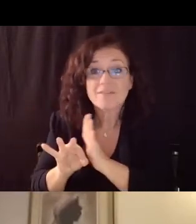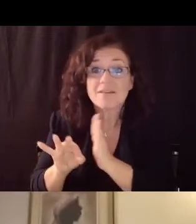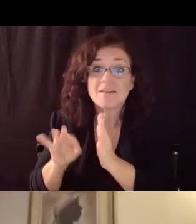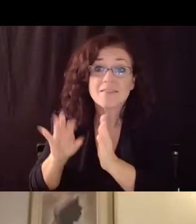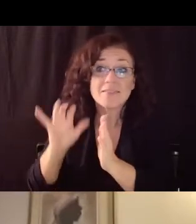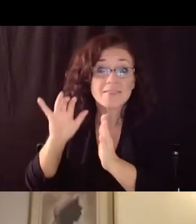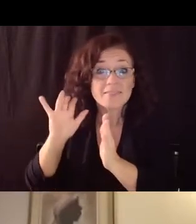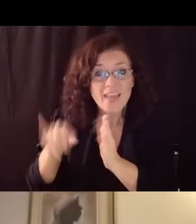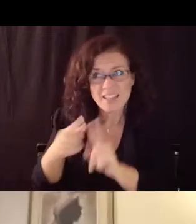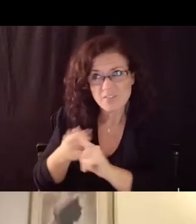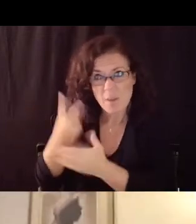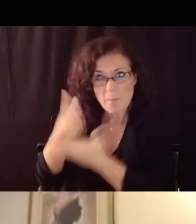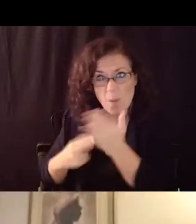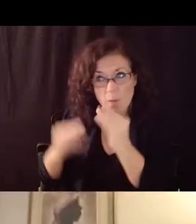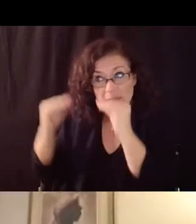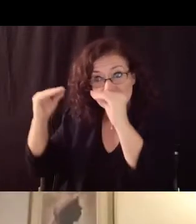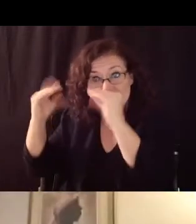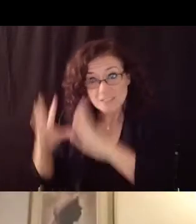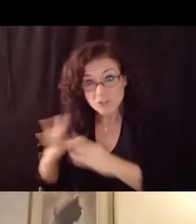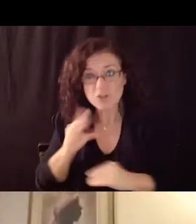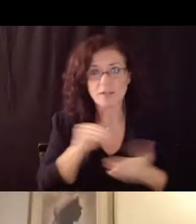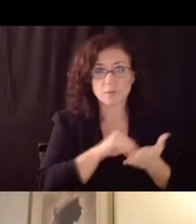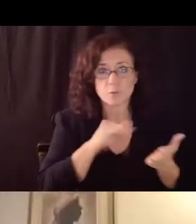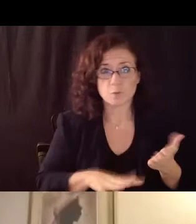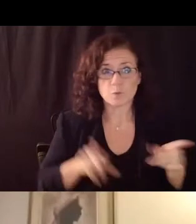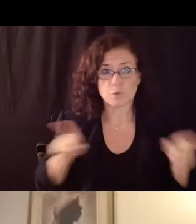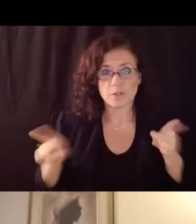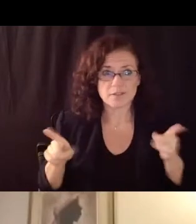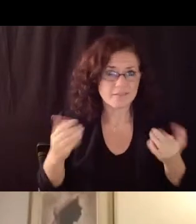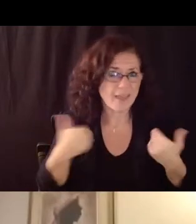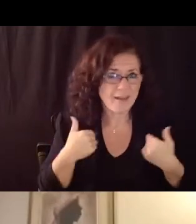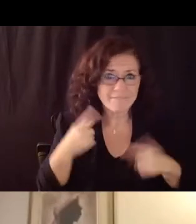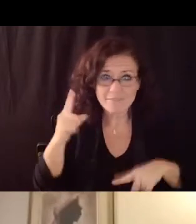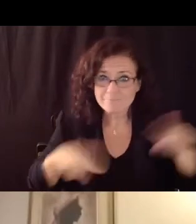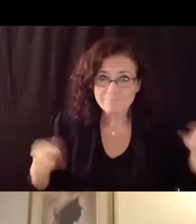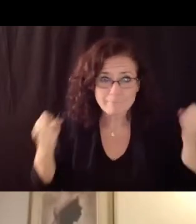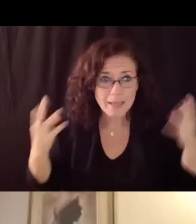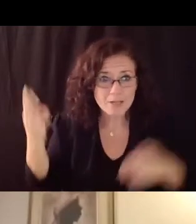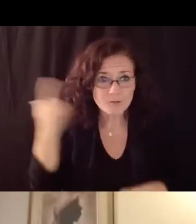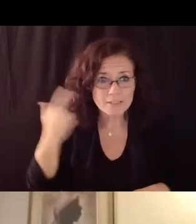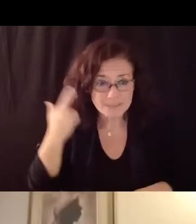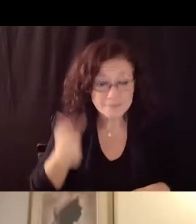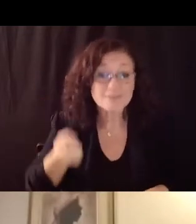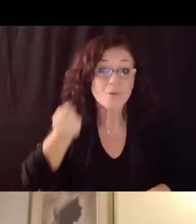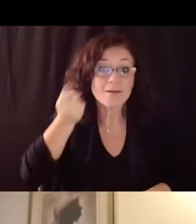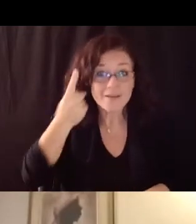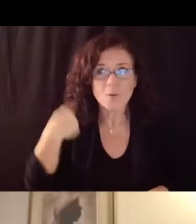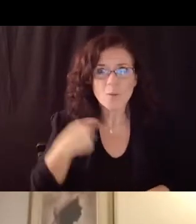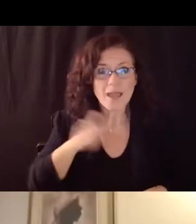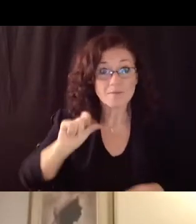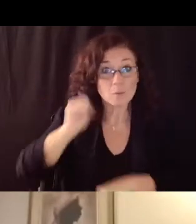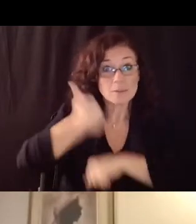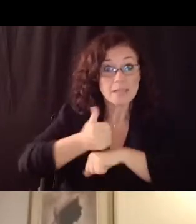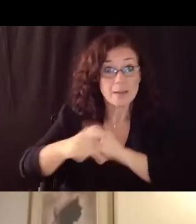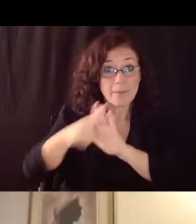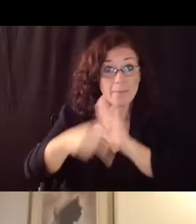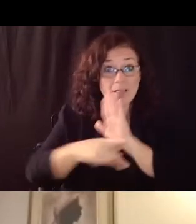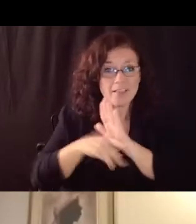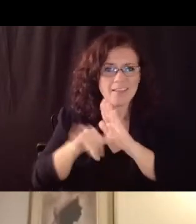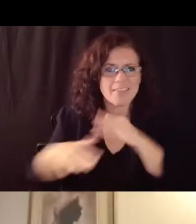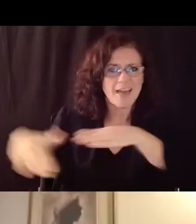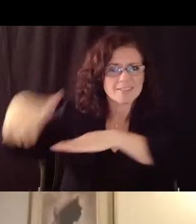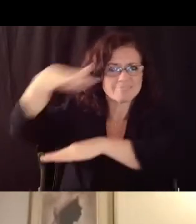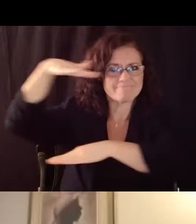varying circumstances and so when we have a policy which is a very high level framing document what it